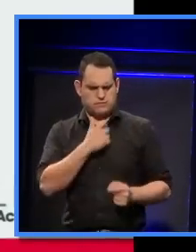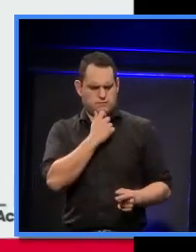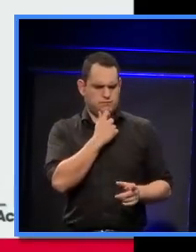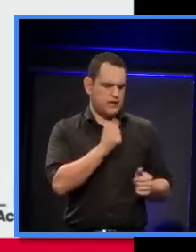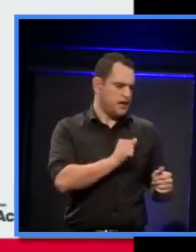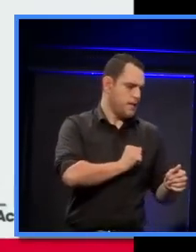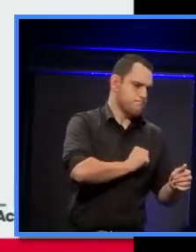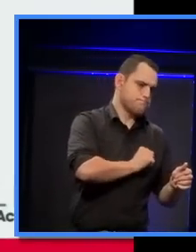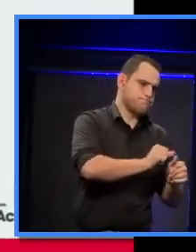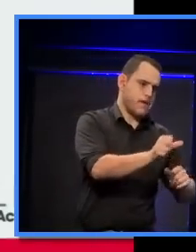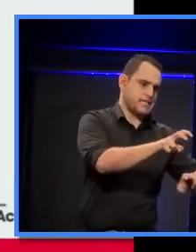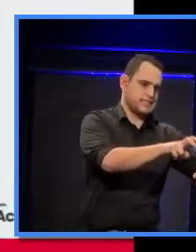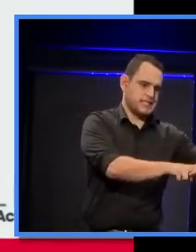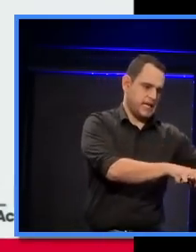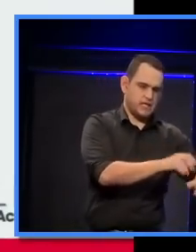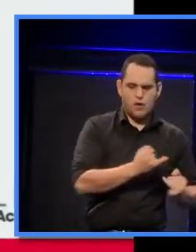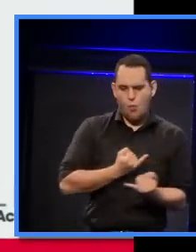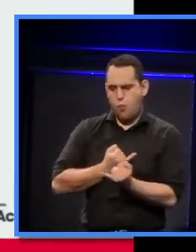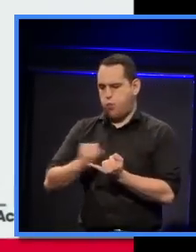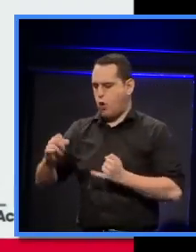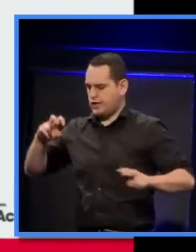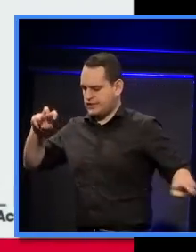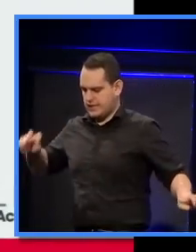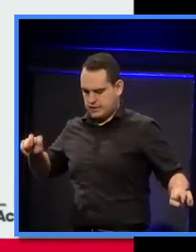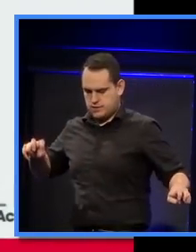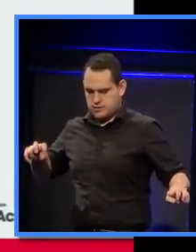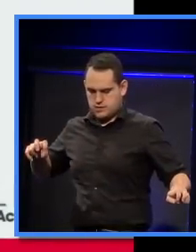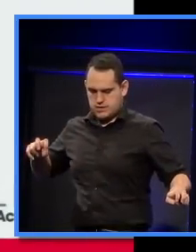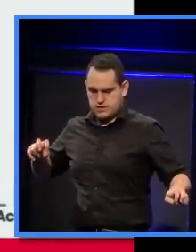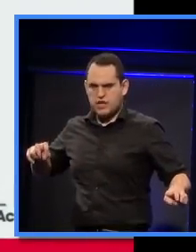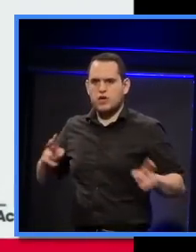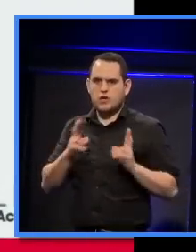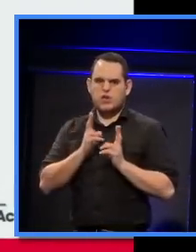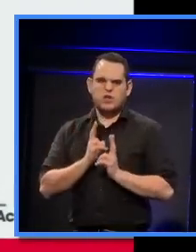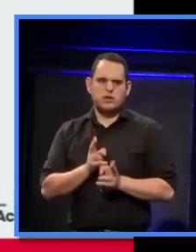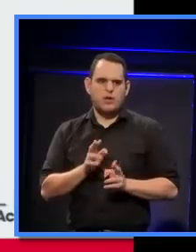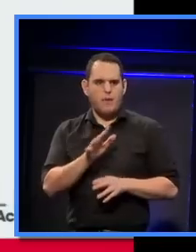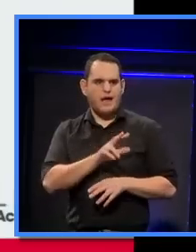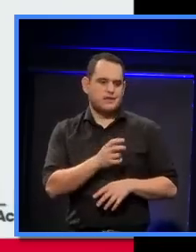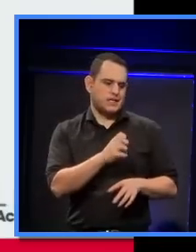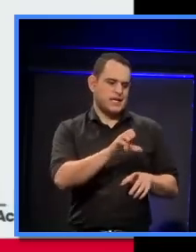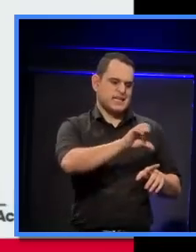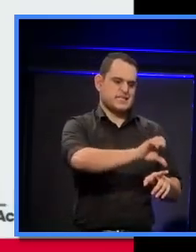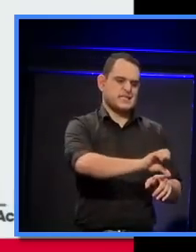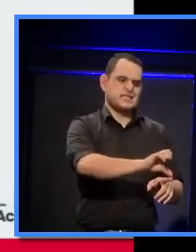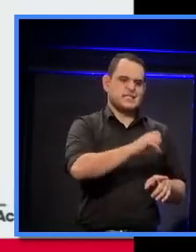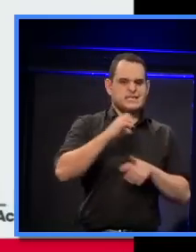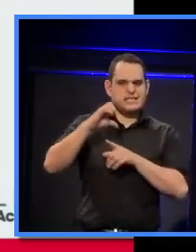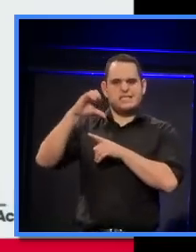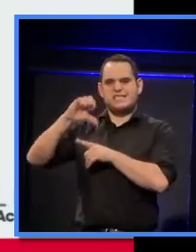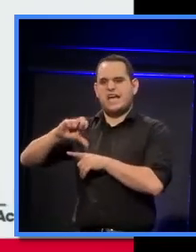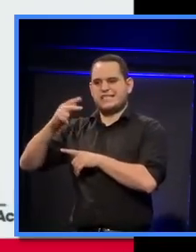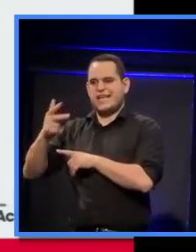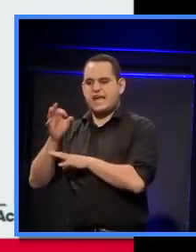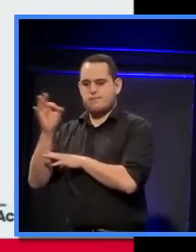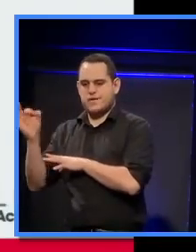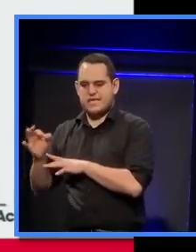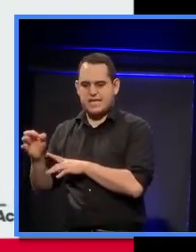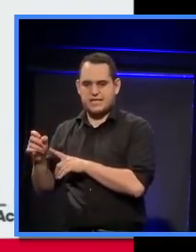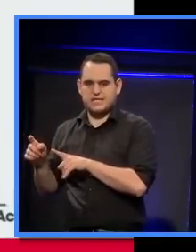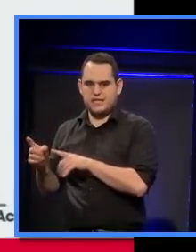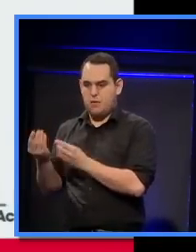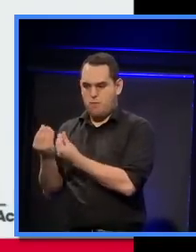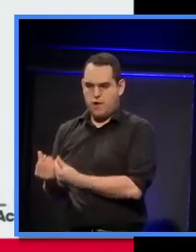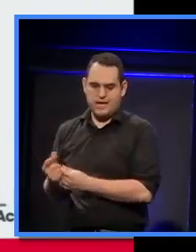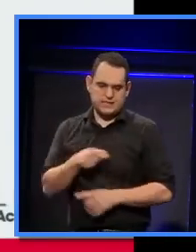and the worst seat is between 98% and 100% in terms of outstanding acoustics and whatever. It's amazing all